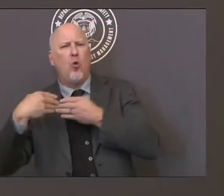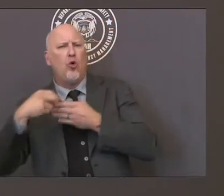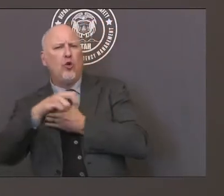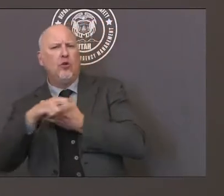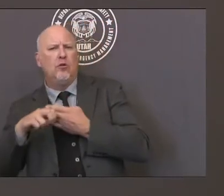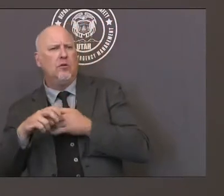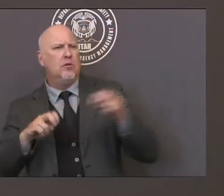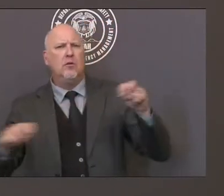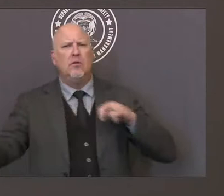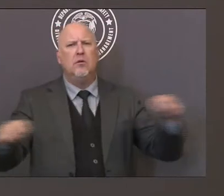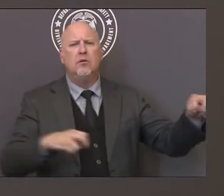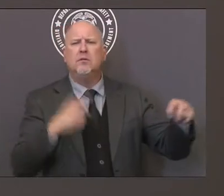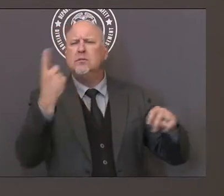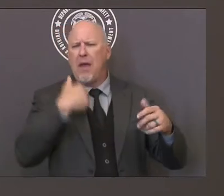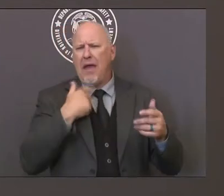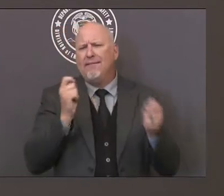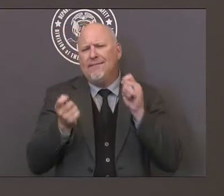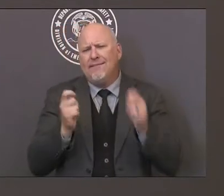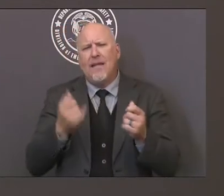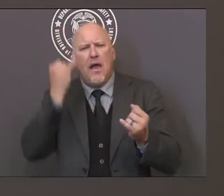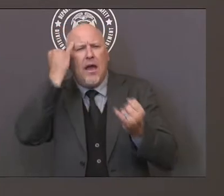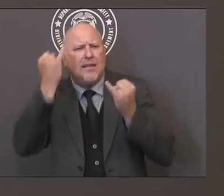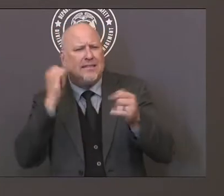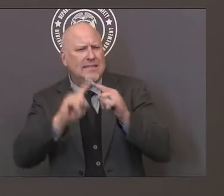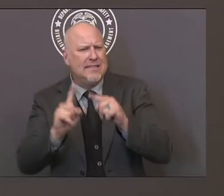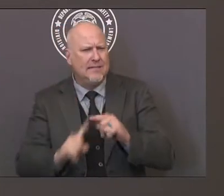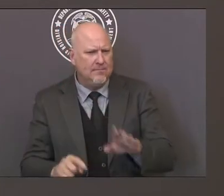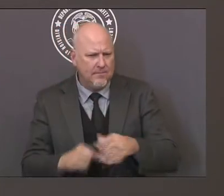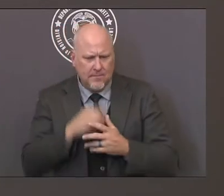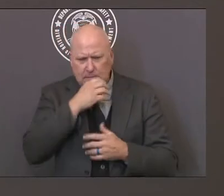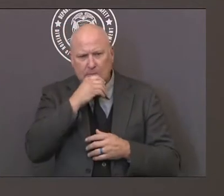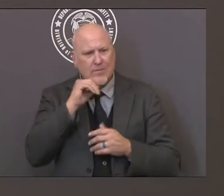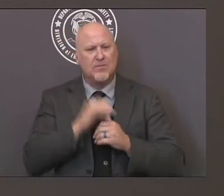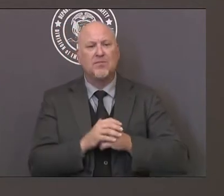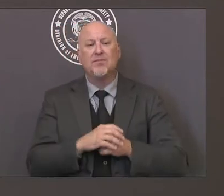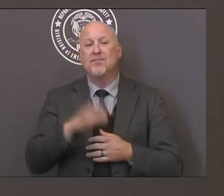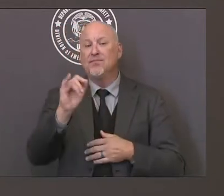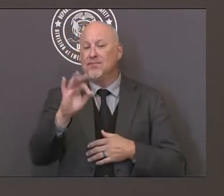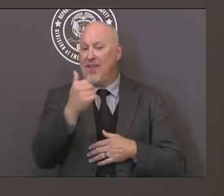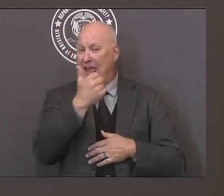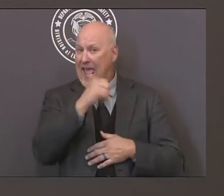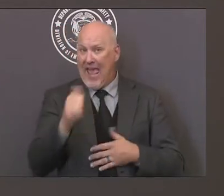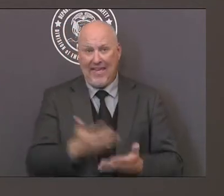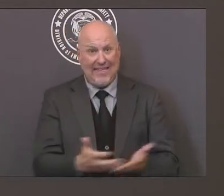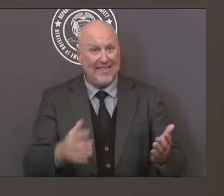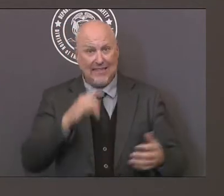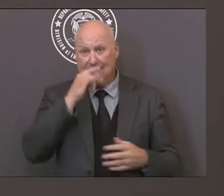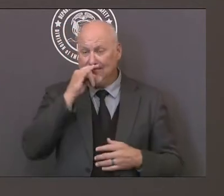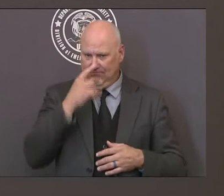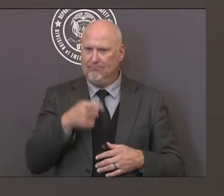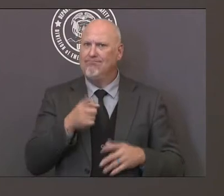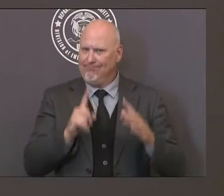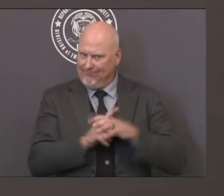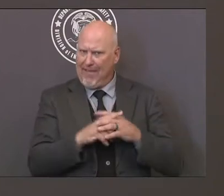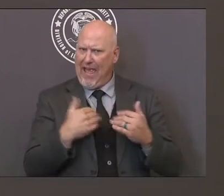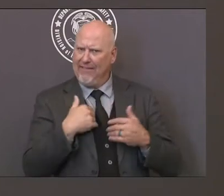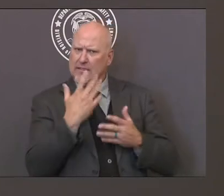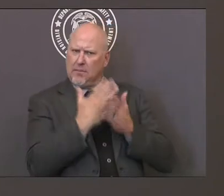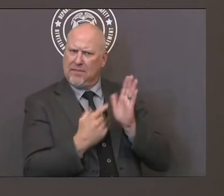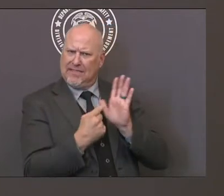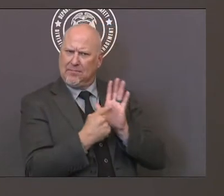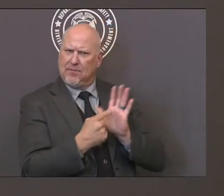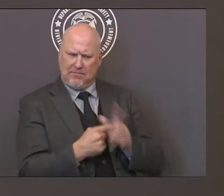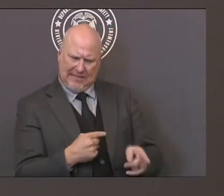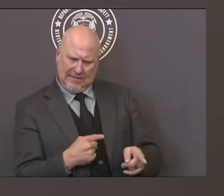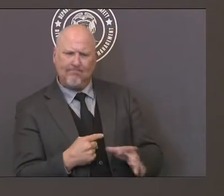symptoms consistent with COVID they will be asked to stay home this is a process that we have been using for essential employees throughout this